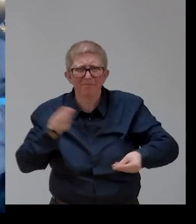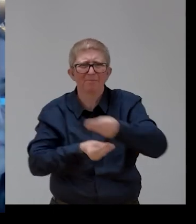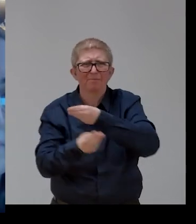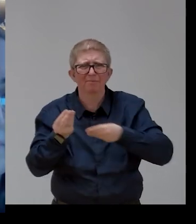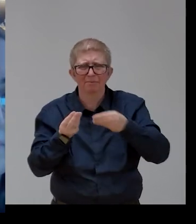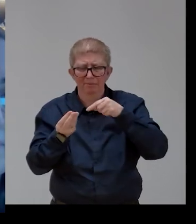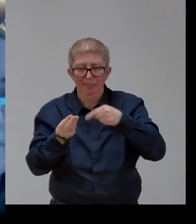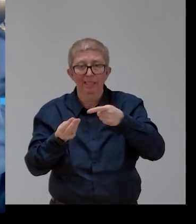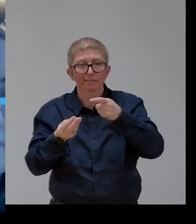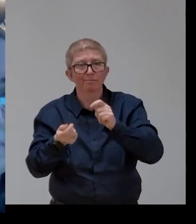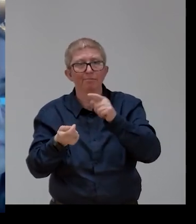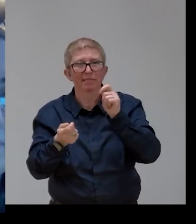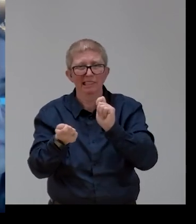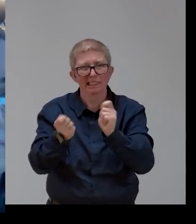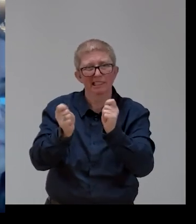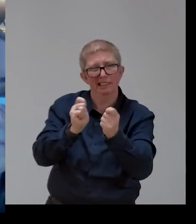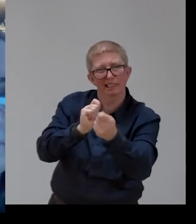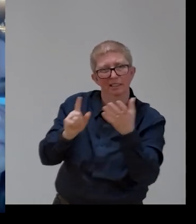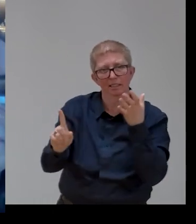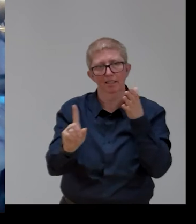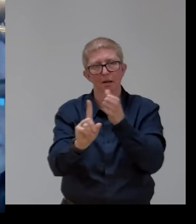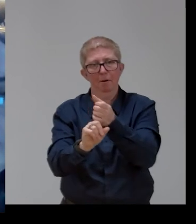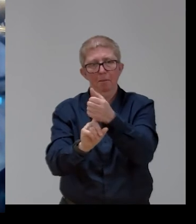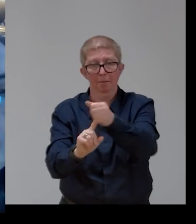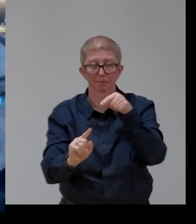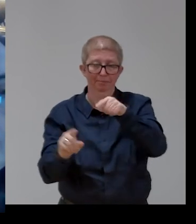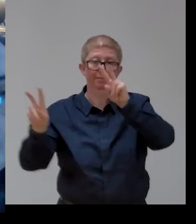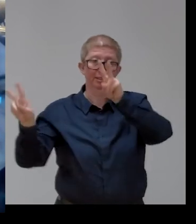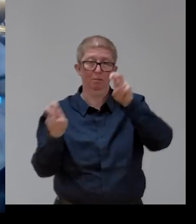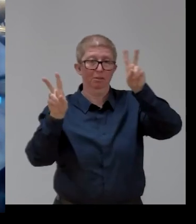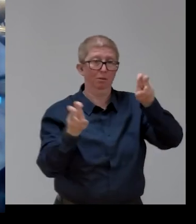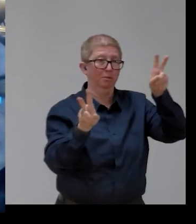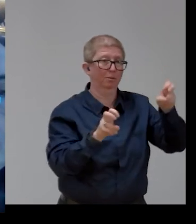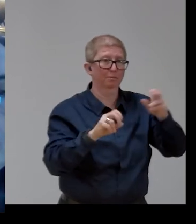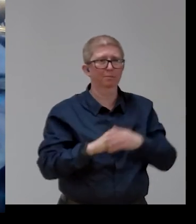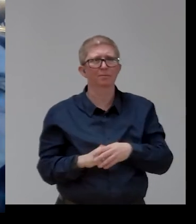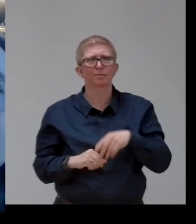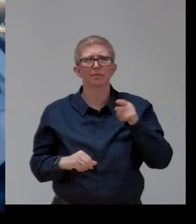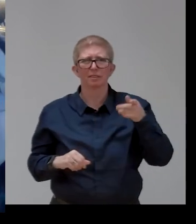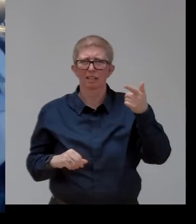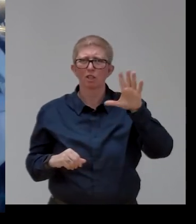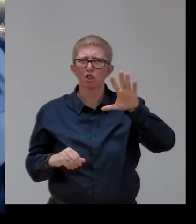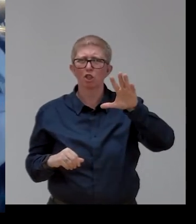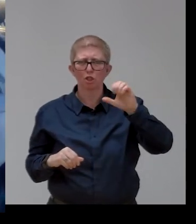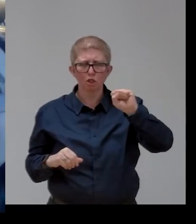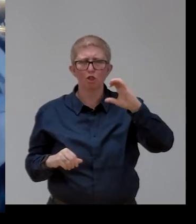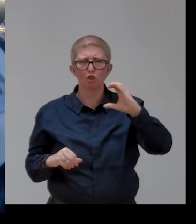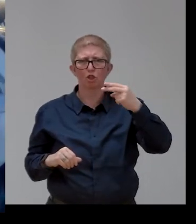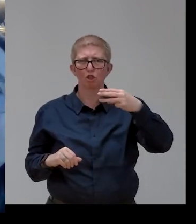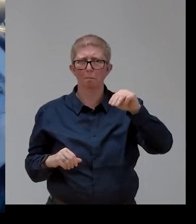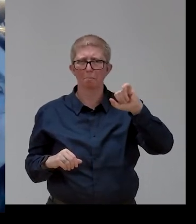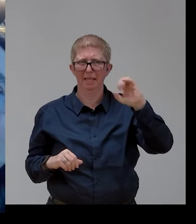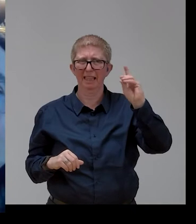Commissario Smith said that is in the top. And if you see the report